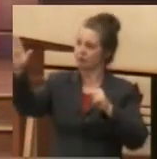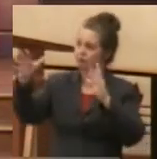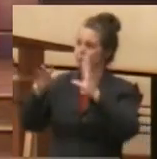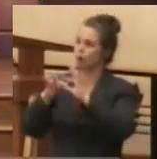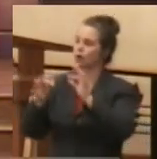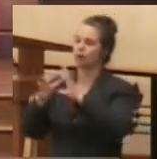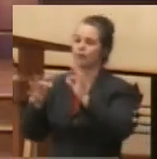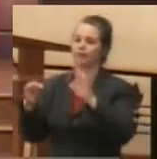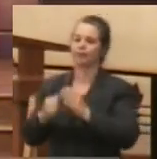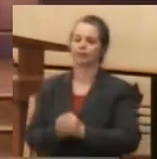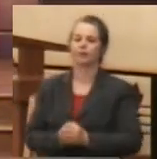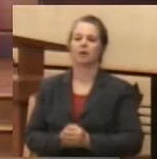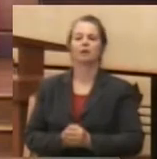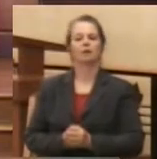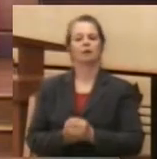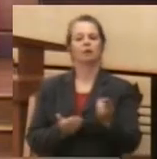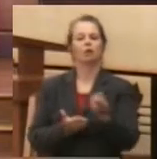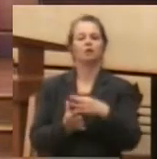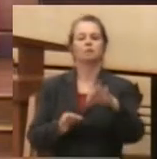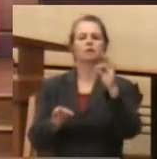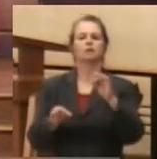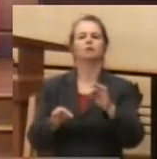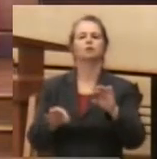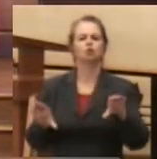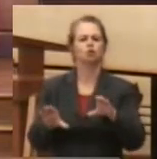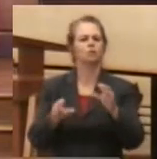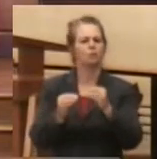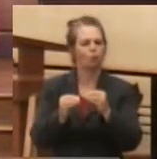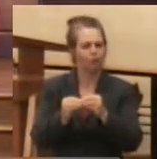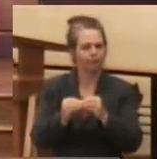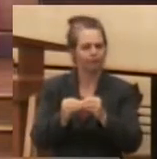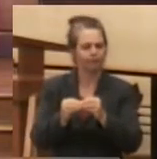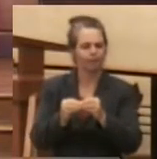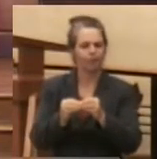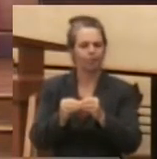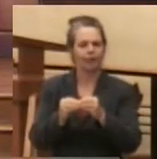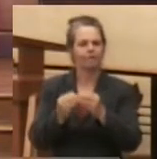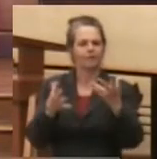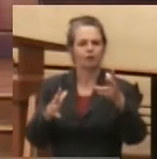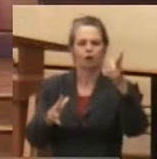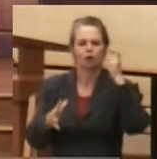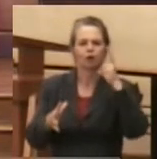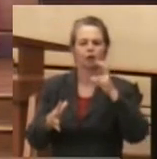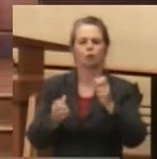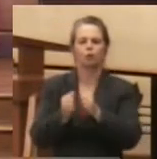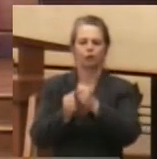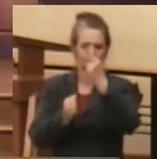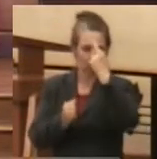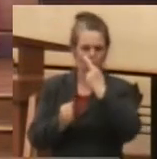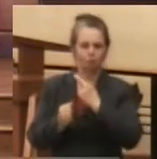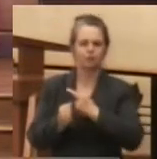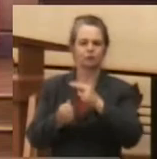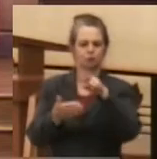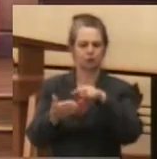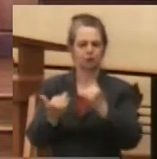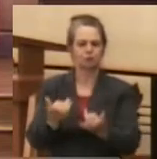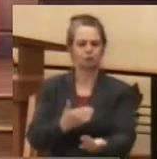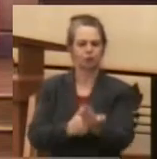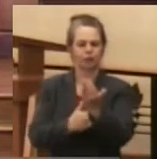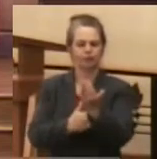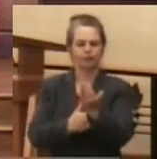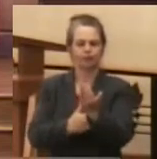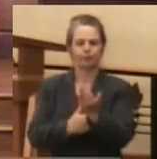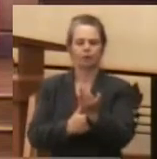else the Holy Spirit does. We heard it in the reading from Romans that Pastor Anjanette read. And we heard it in the